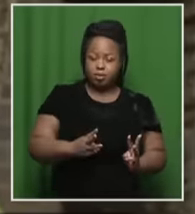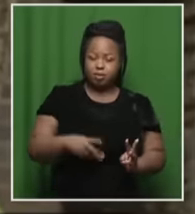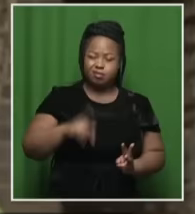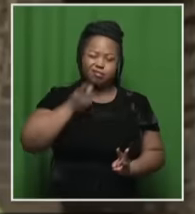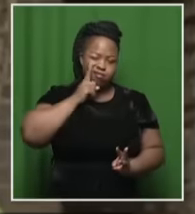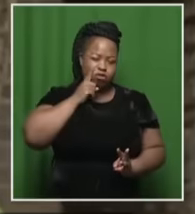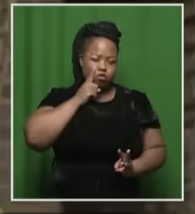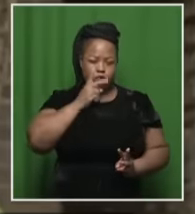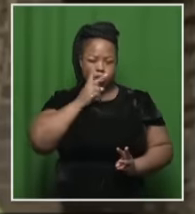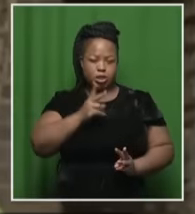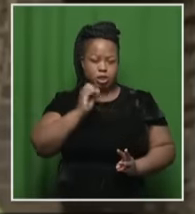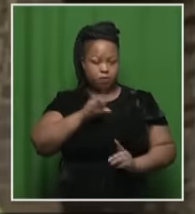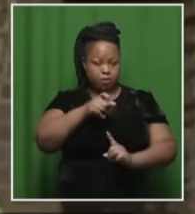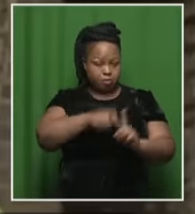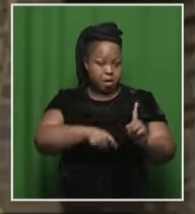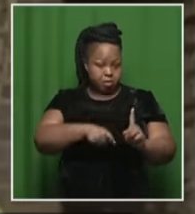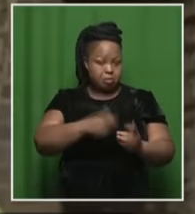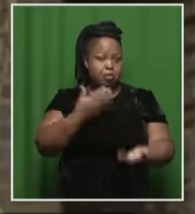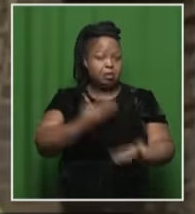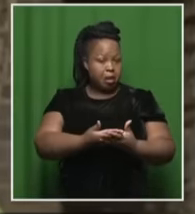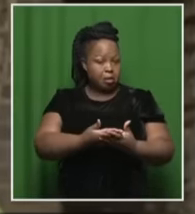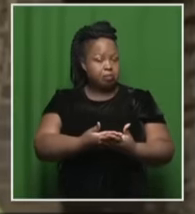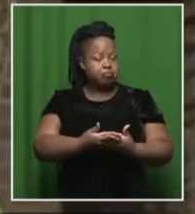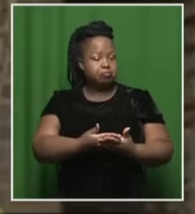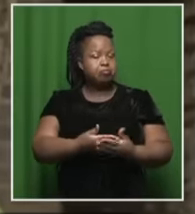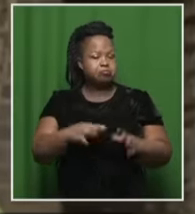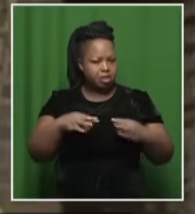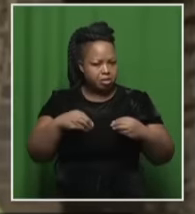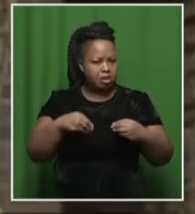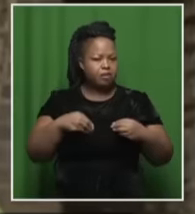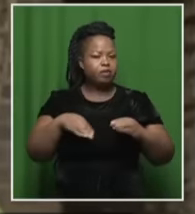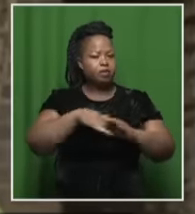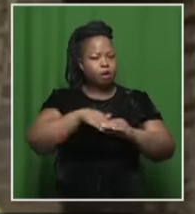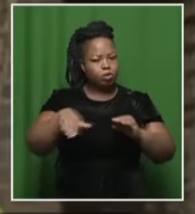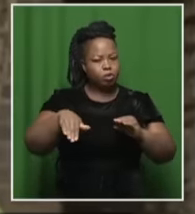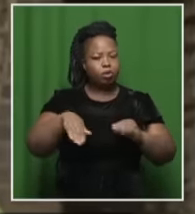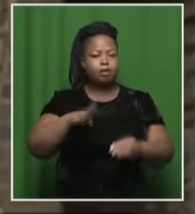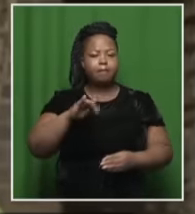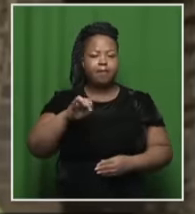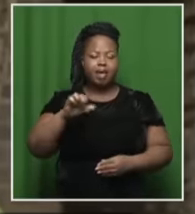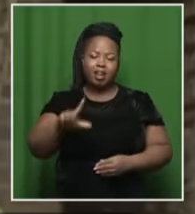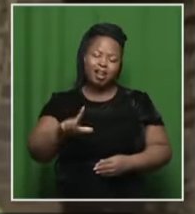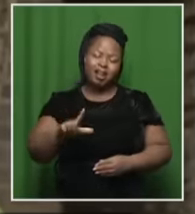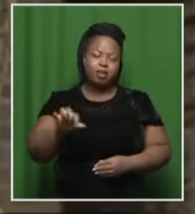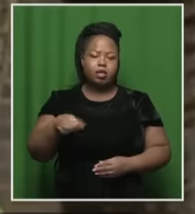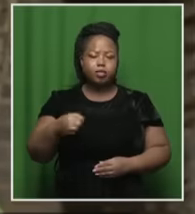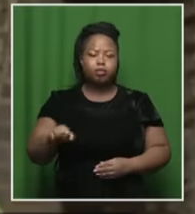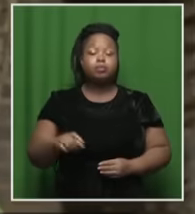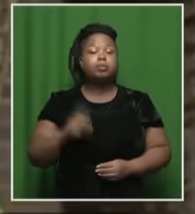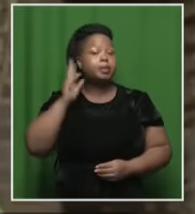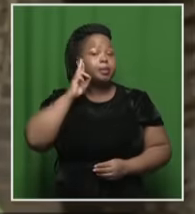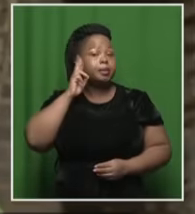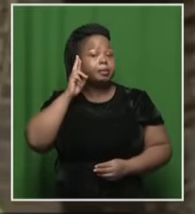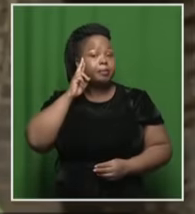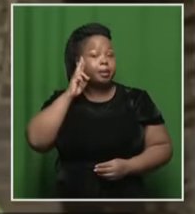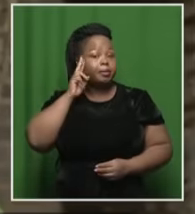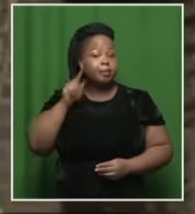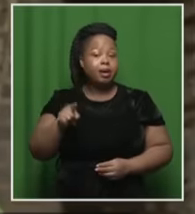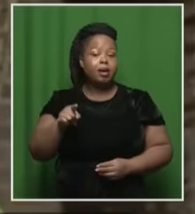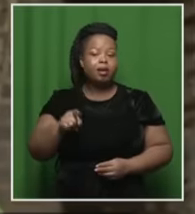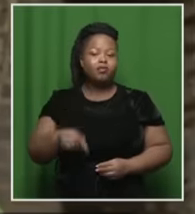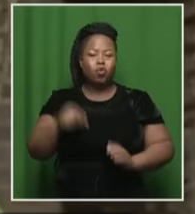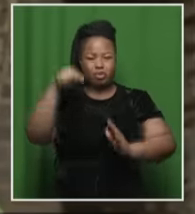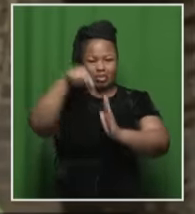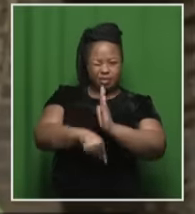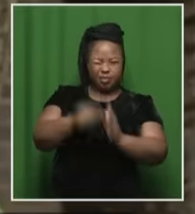see if an accused should be granted bail or not. Remember, at this stage, we're not dealing with the main merits of this